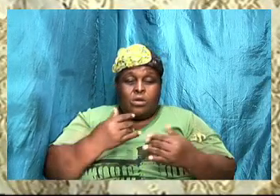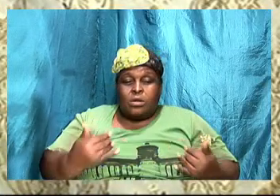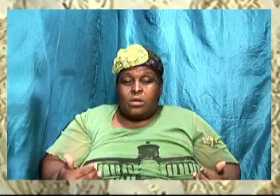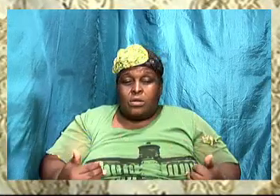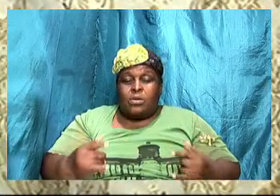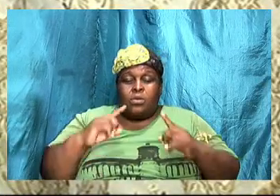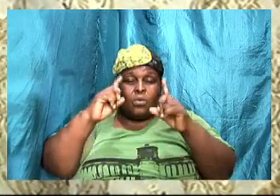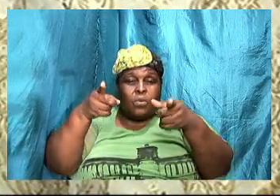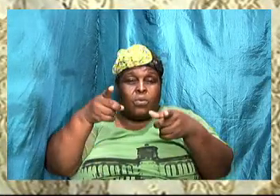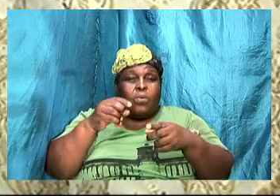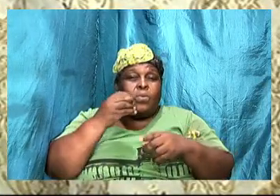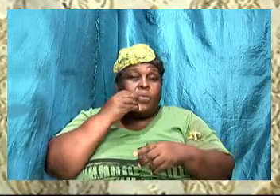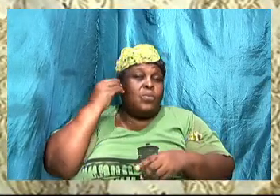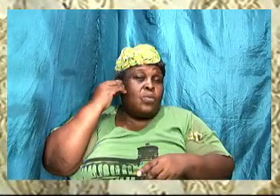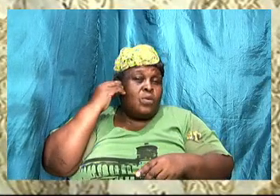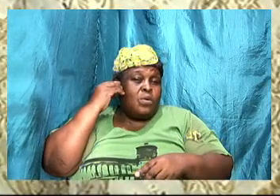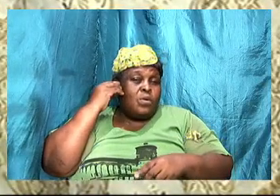work.